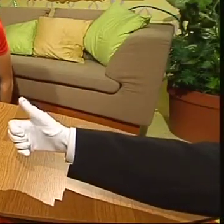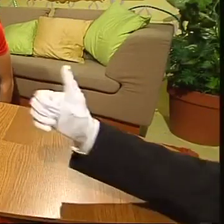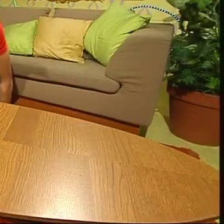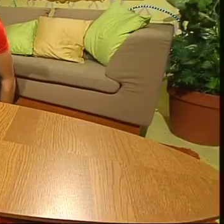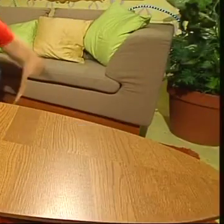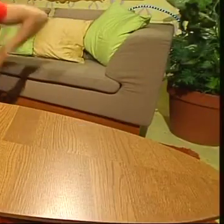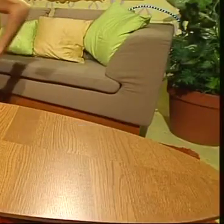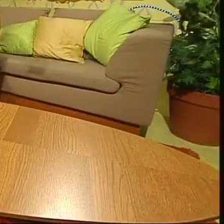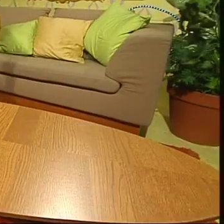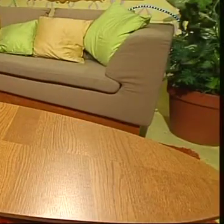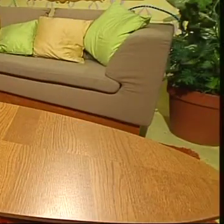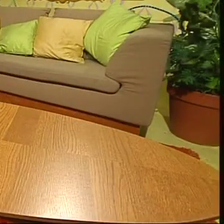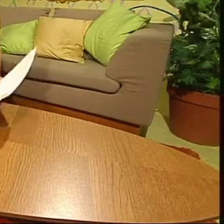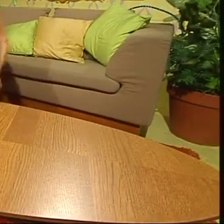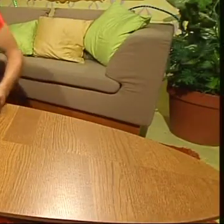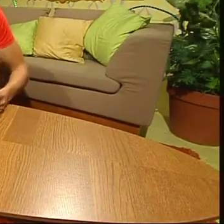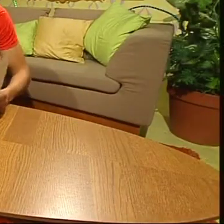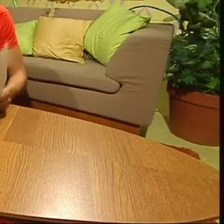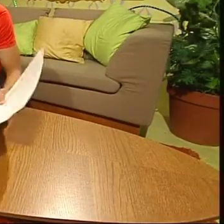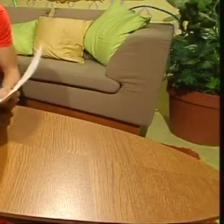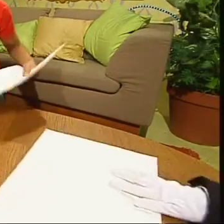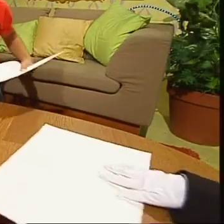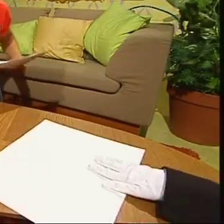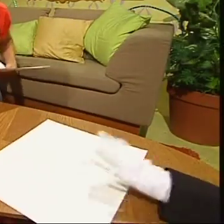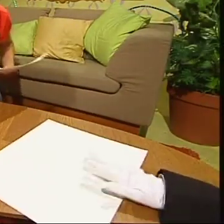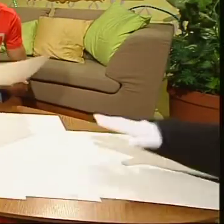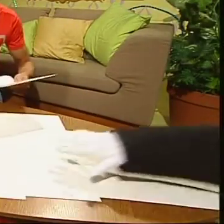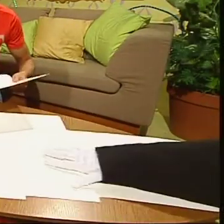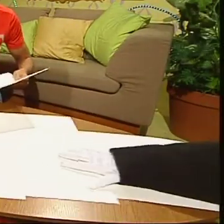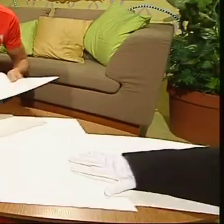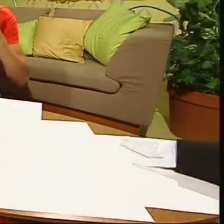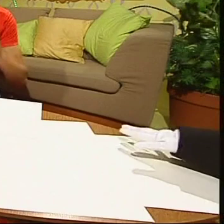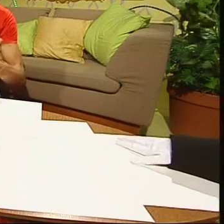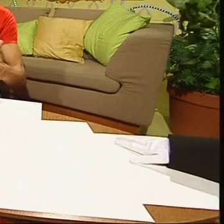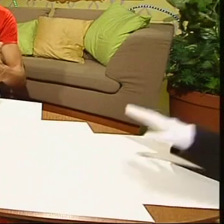Andrew and I are making birthday cards Tip one